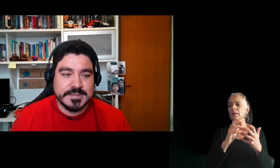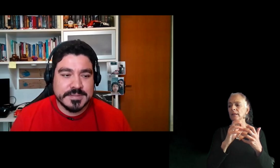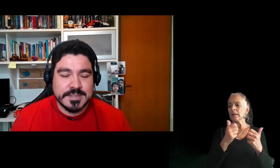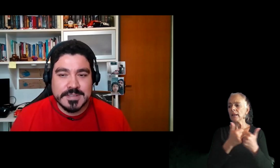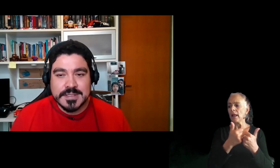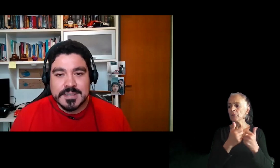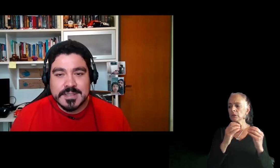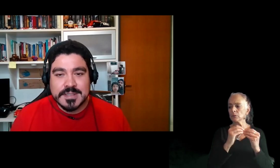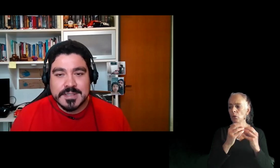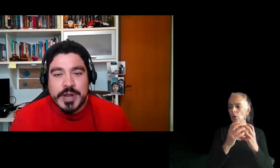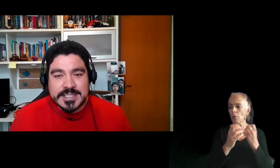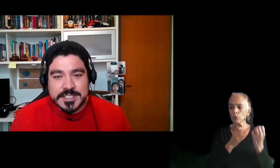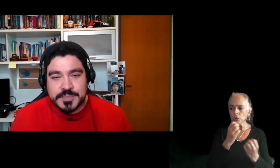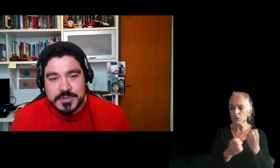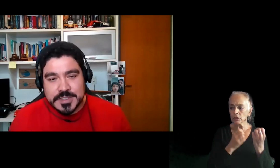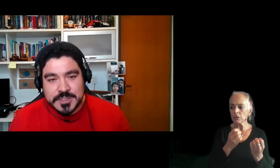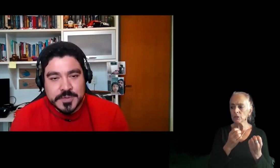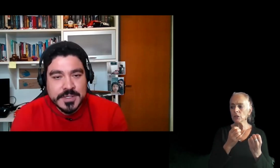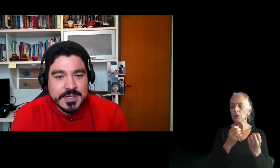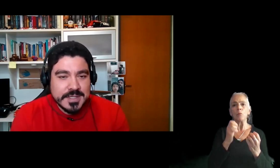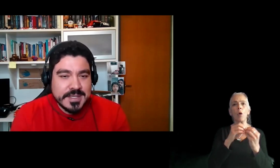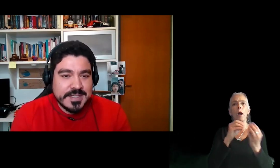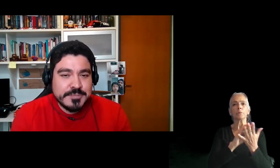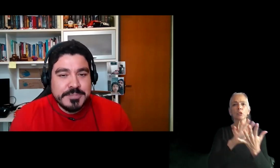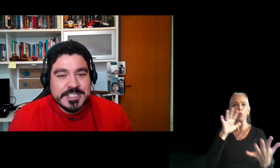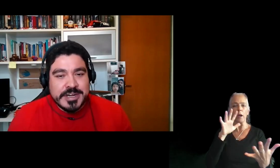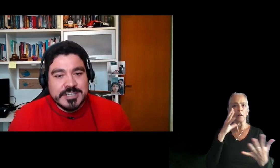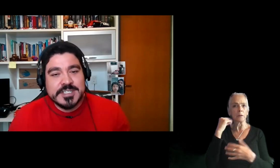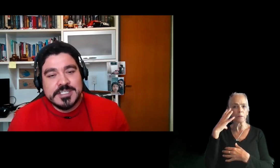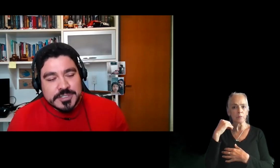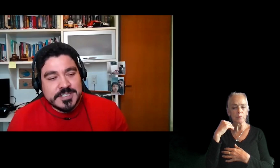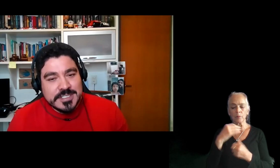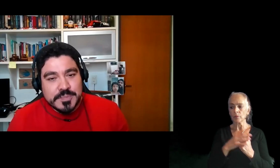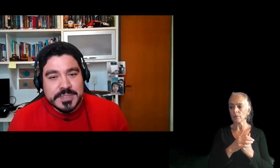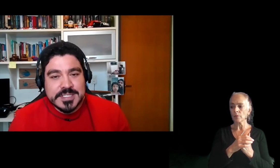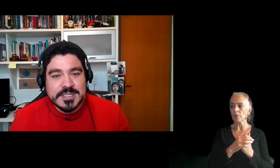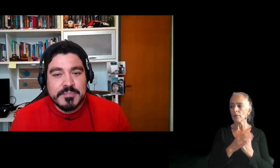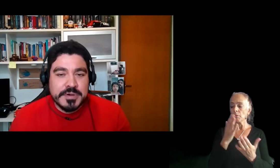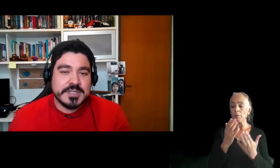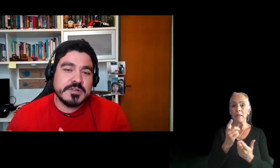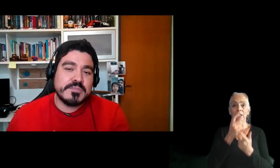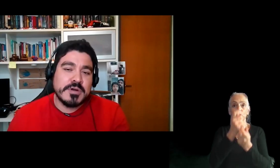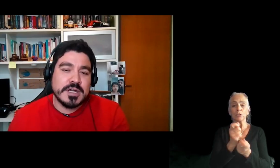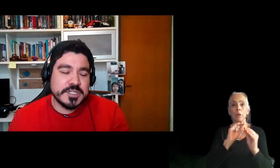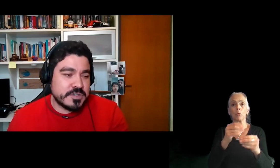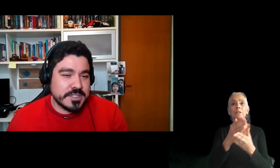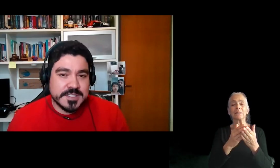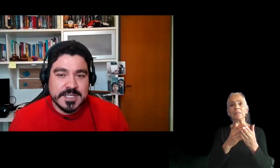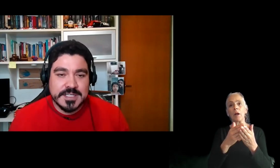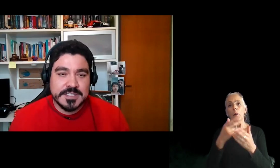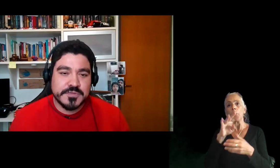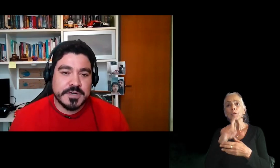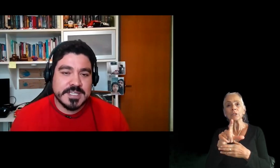and abstract experience. So, it might be just interesting to put some personal projects